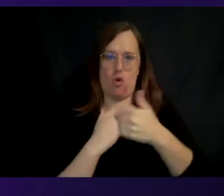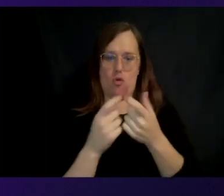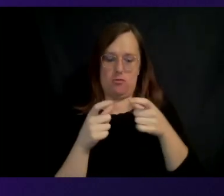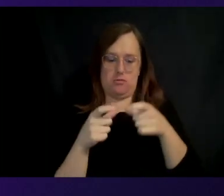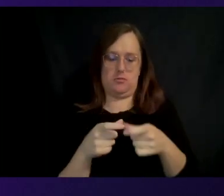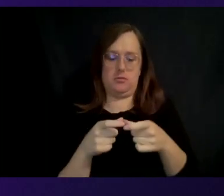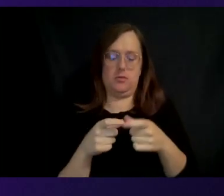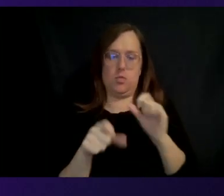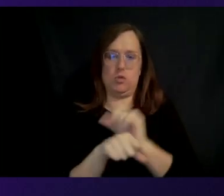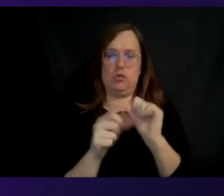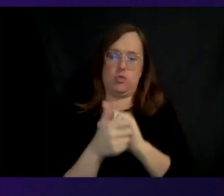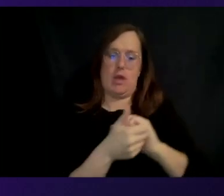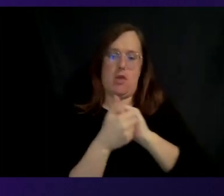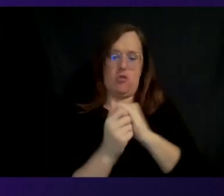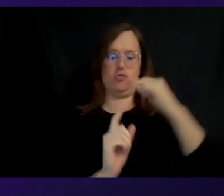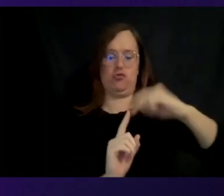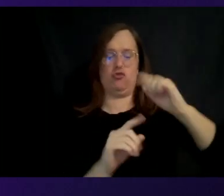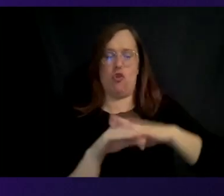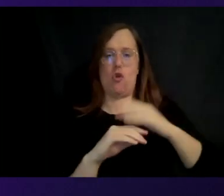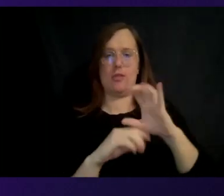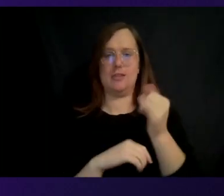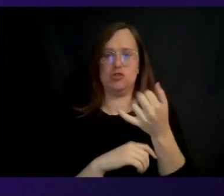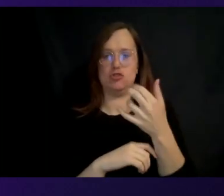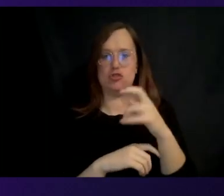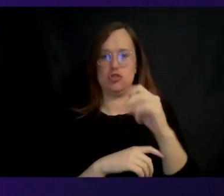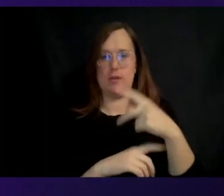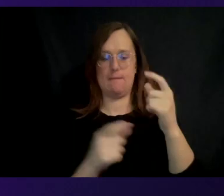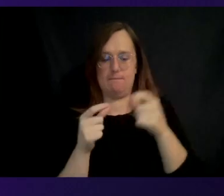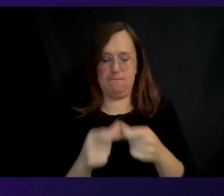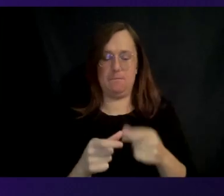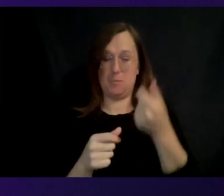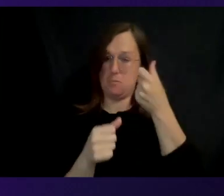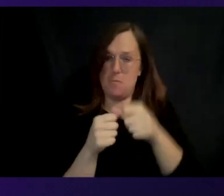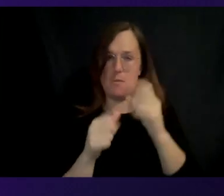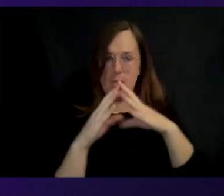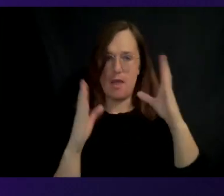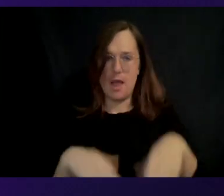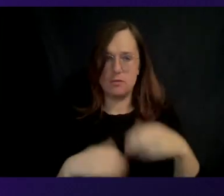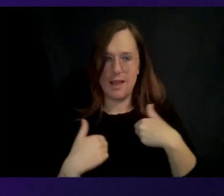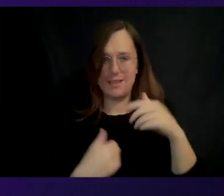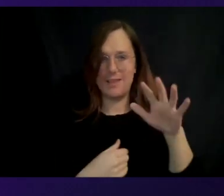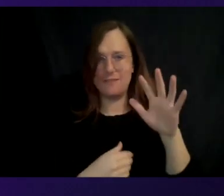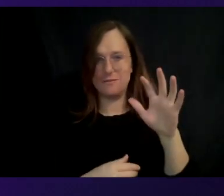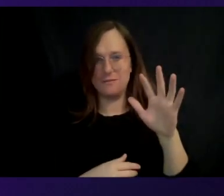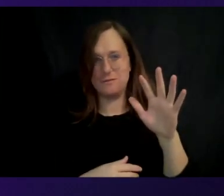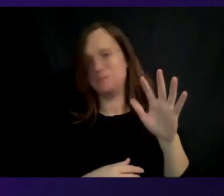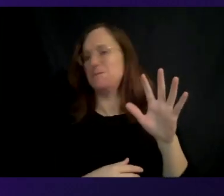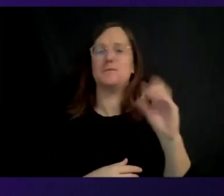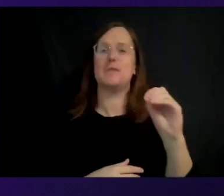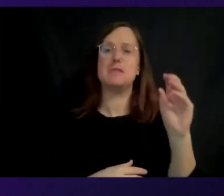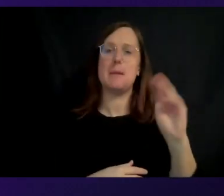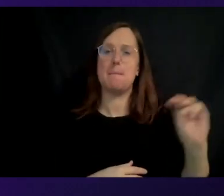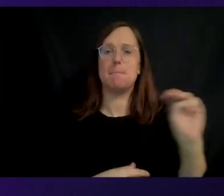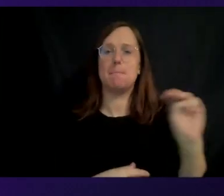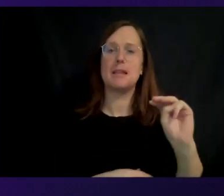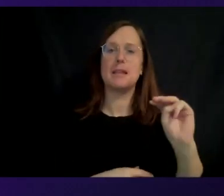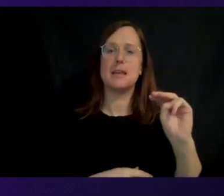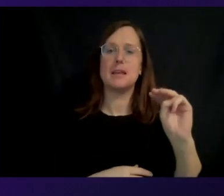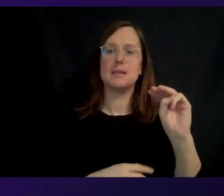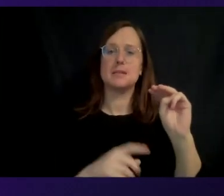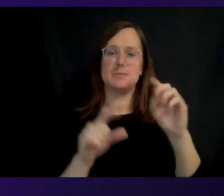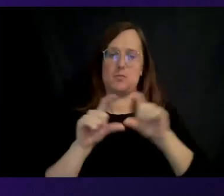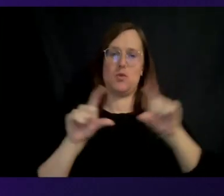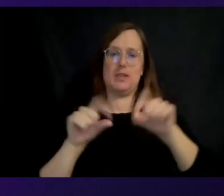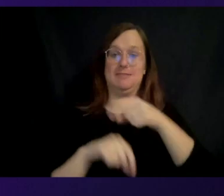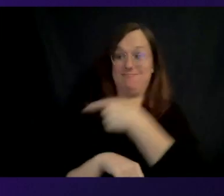example, Gary, remember that house with the 50 billion bricks. Actually, this is our baby. This is Graviton with